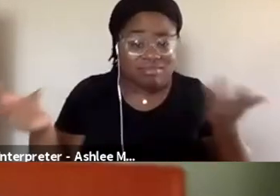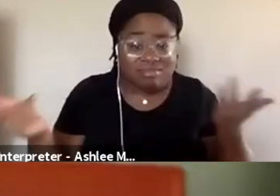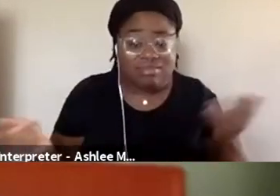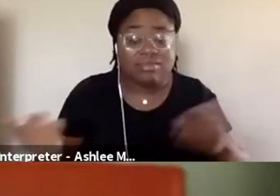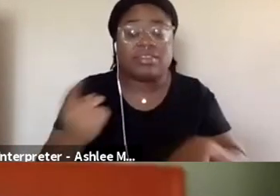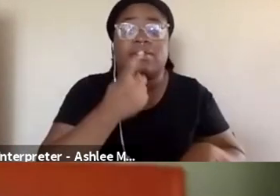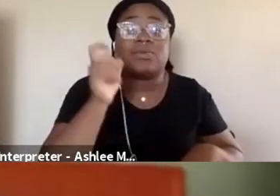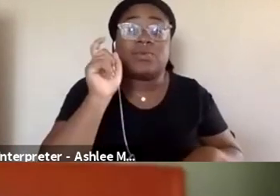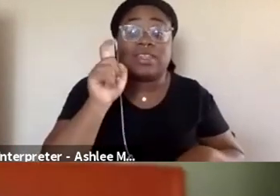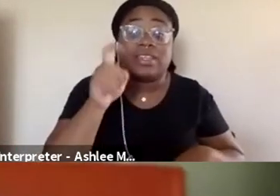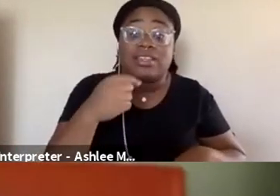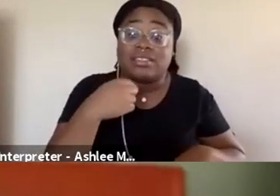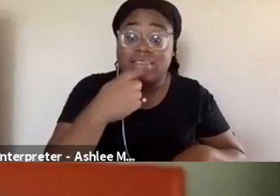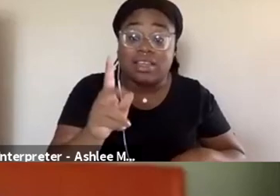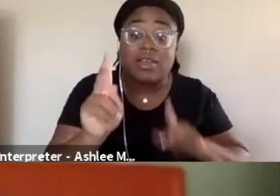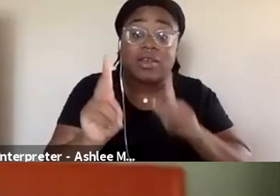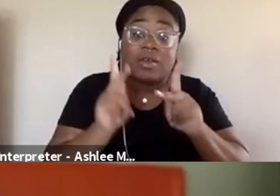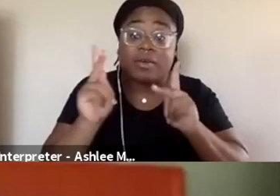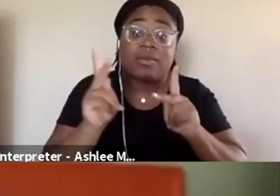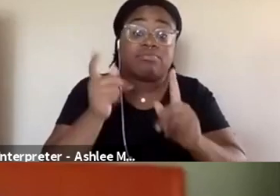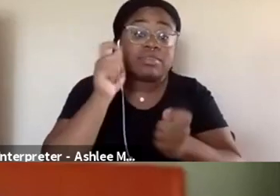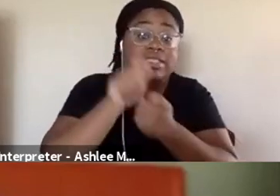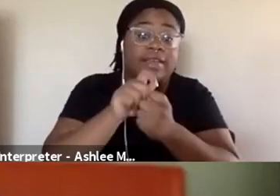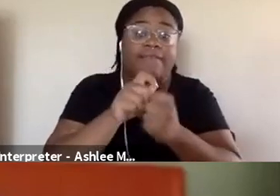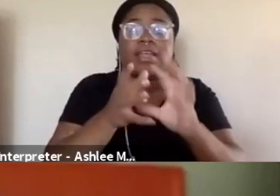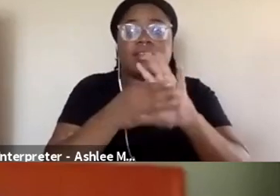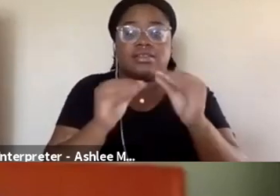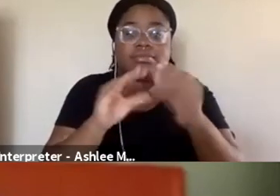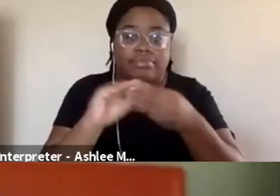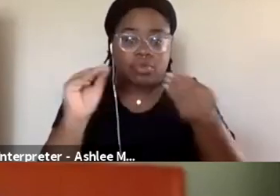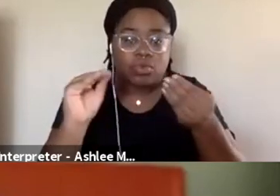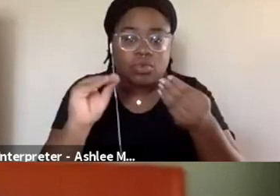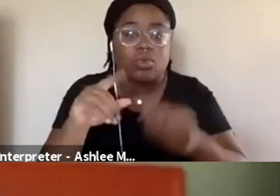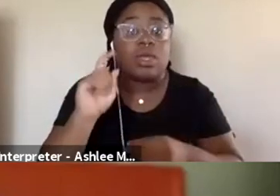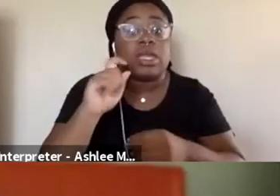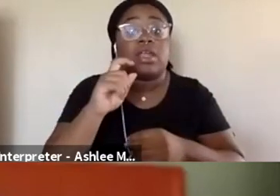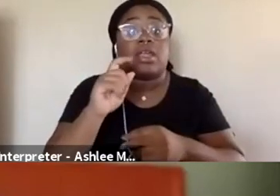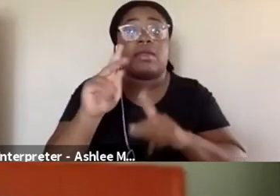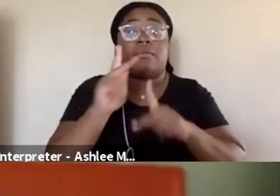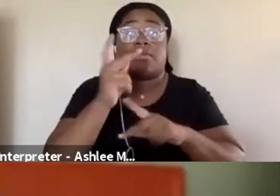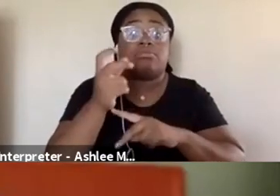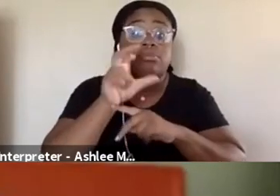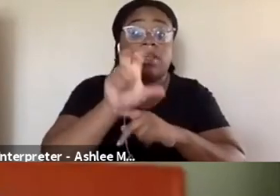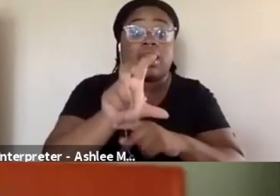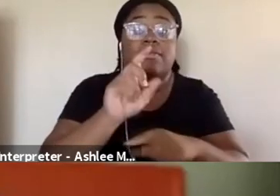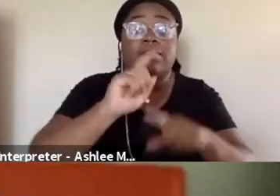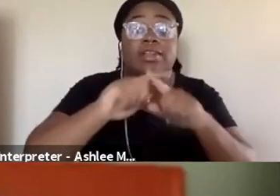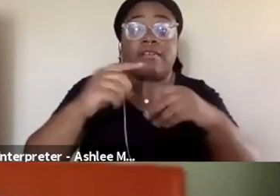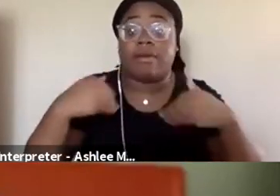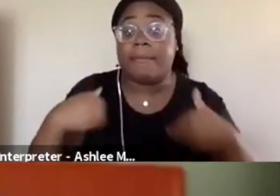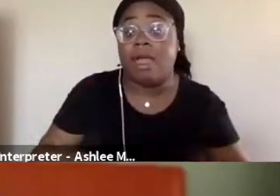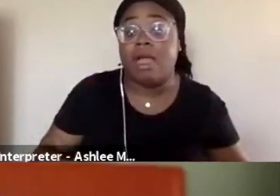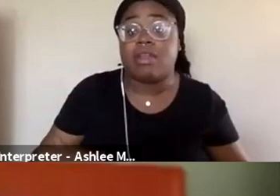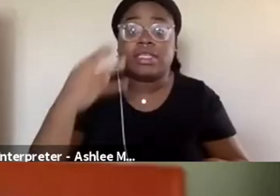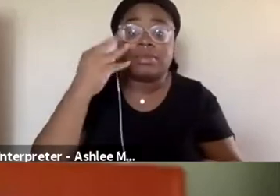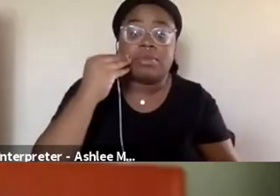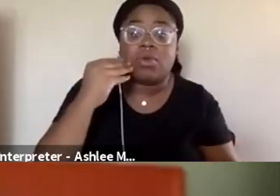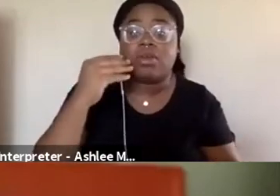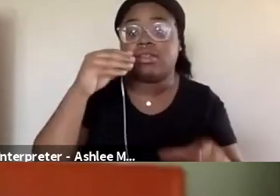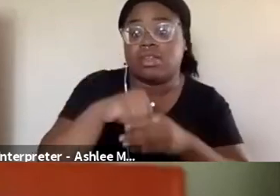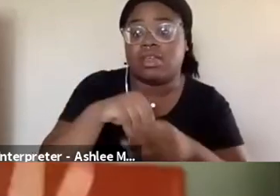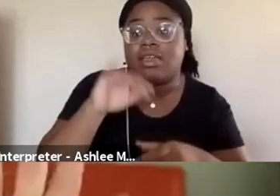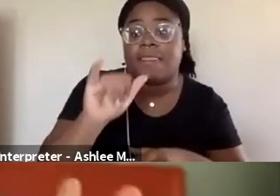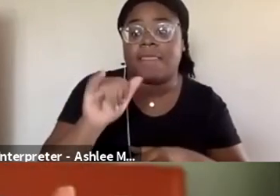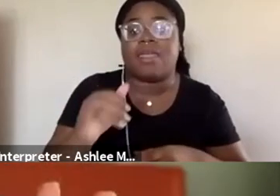need to be telling specific stories. We need to be asking people to inhabit certain bodies and certain experiences in addition